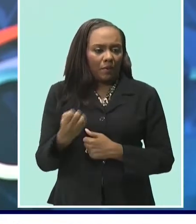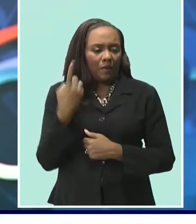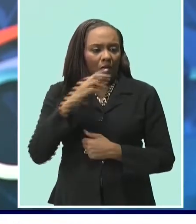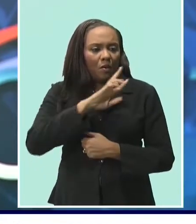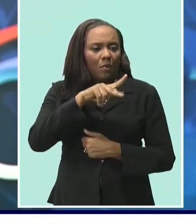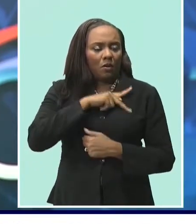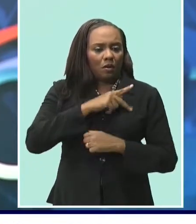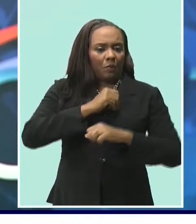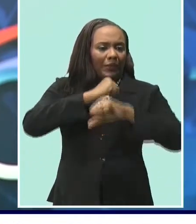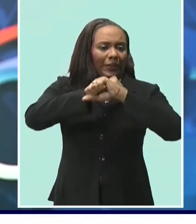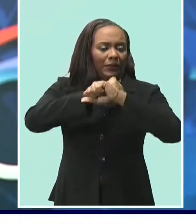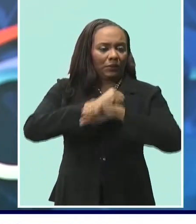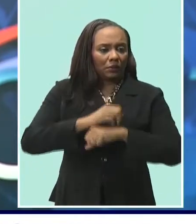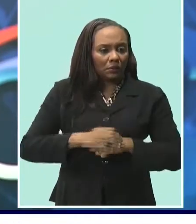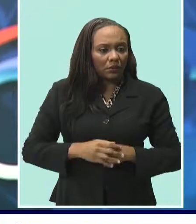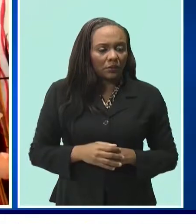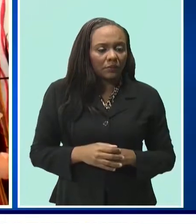equipment.